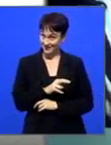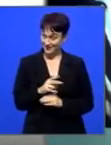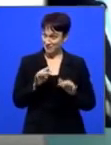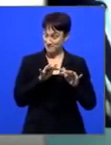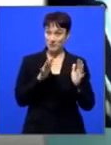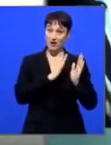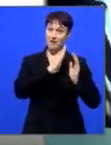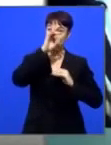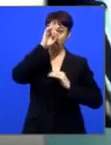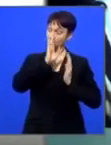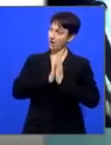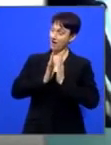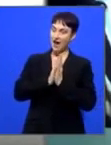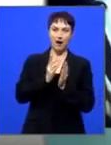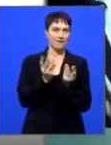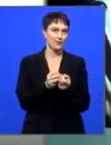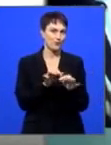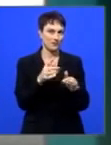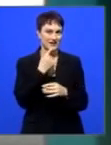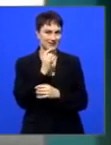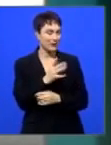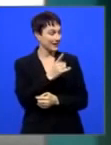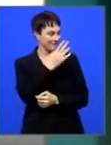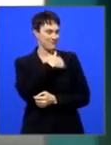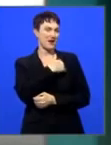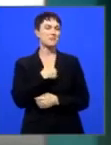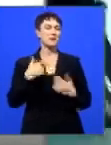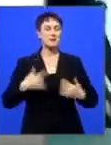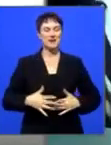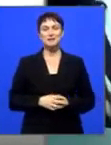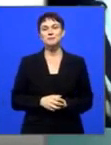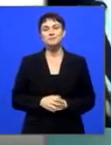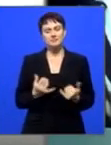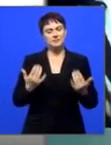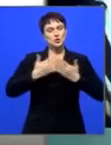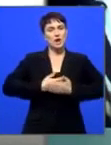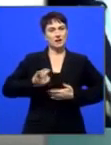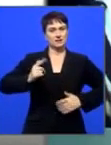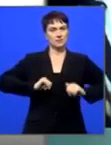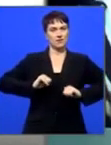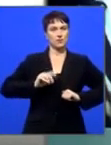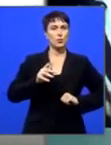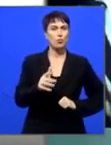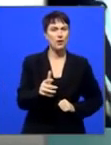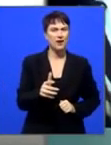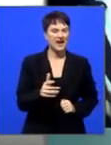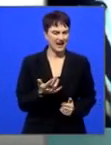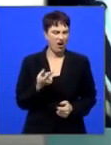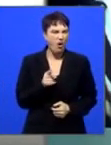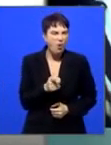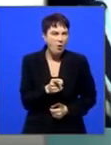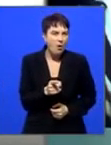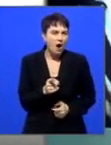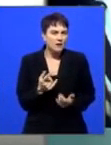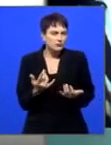ovation from Udada Nelson Mandela. Well, thank you for reminding me. Tell me, tonight's performance, what's going to